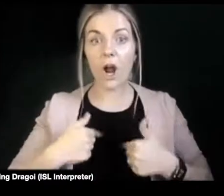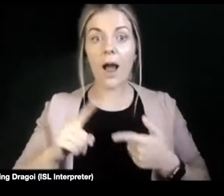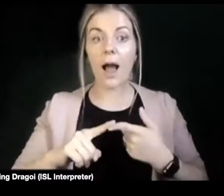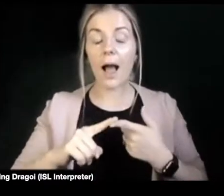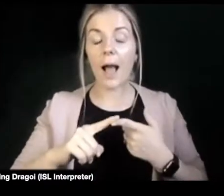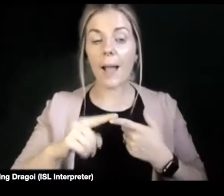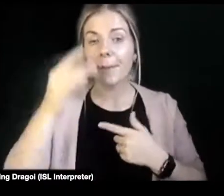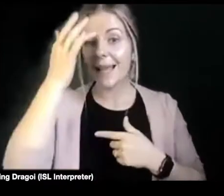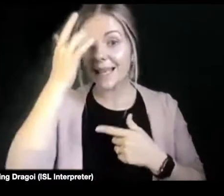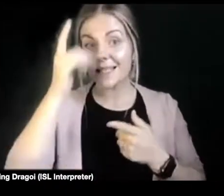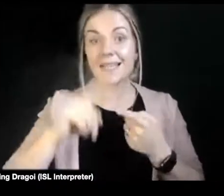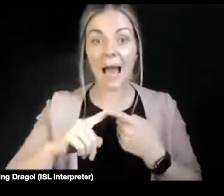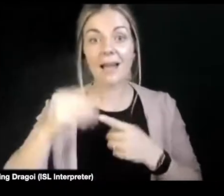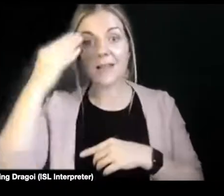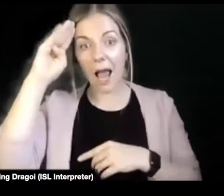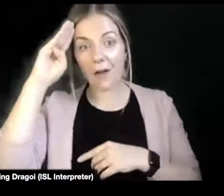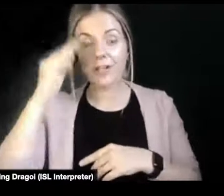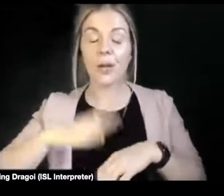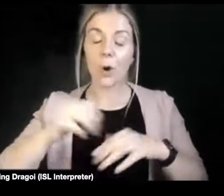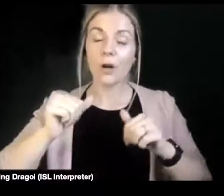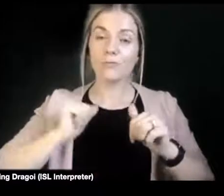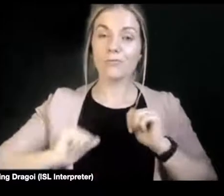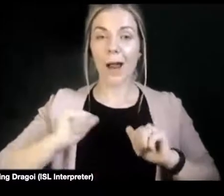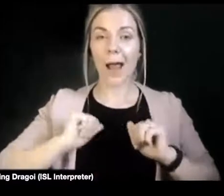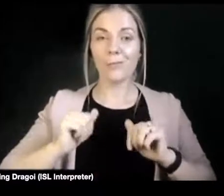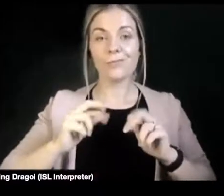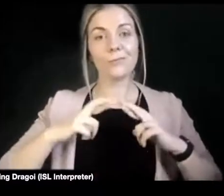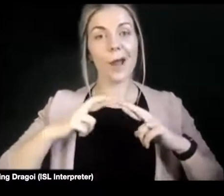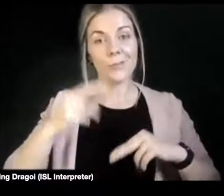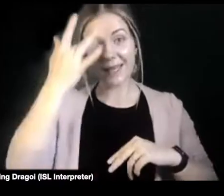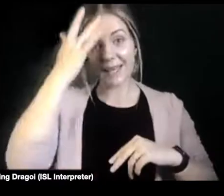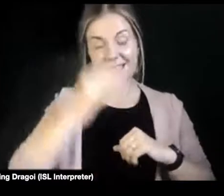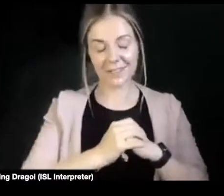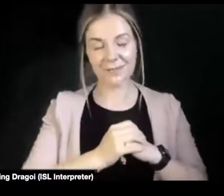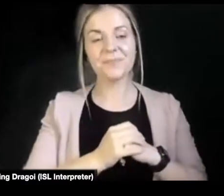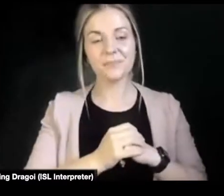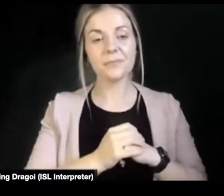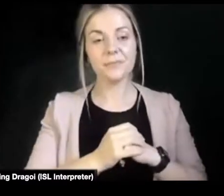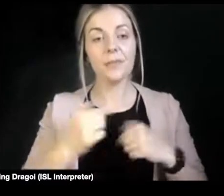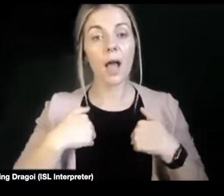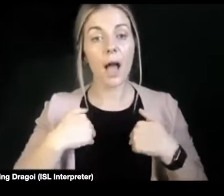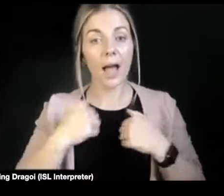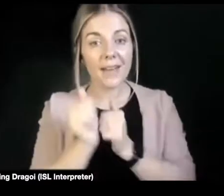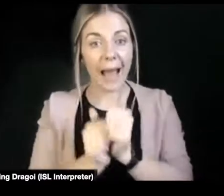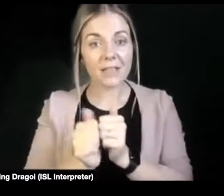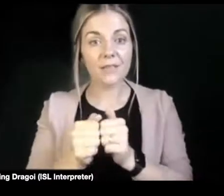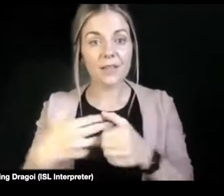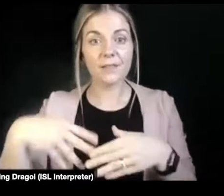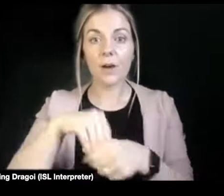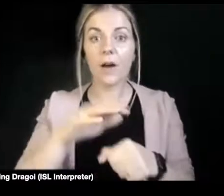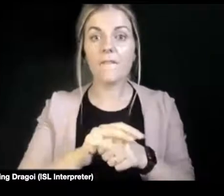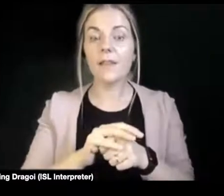More proud of my Indianness, I have to say. And I've been an activist in the disabled persons movement for